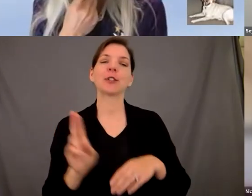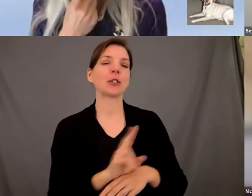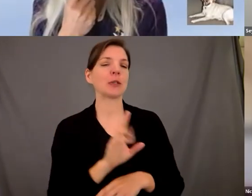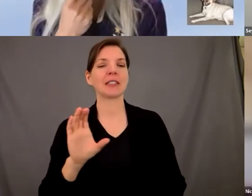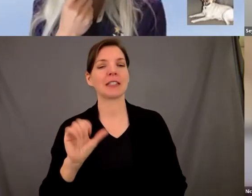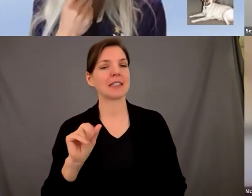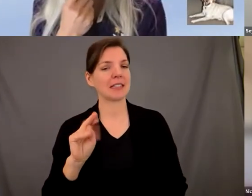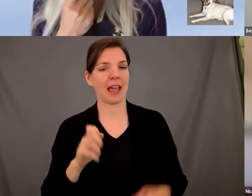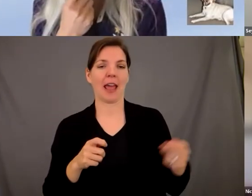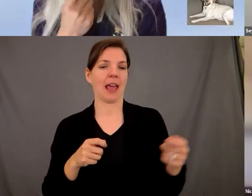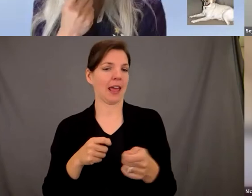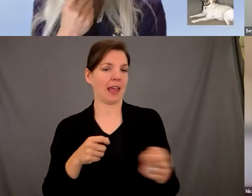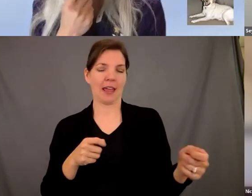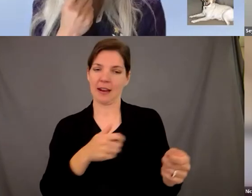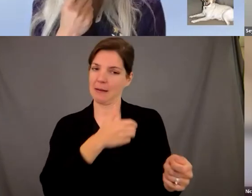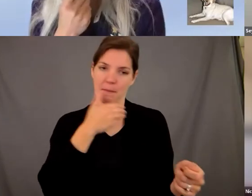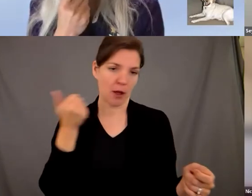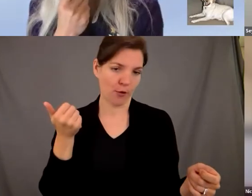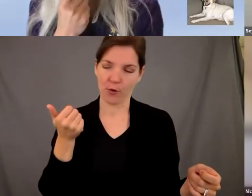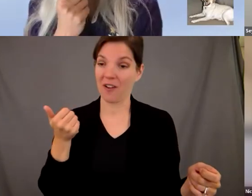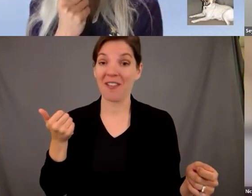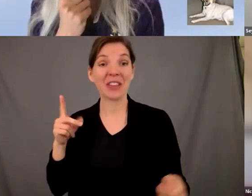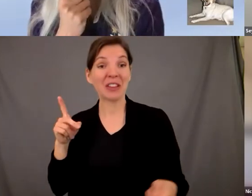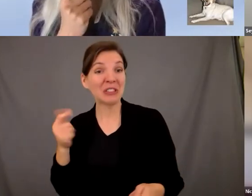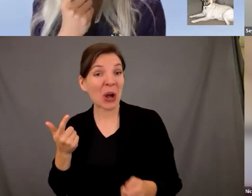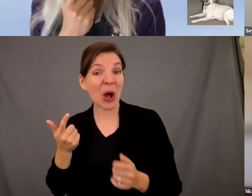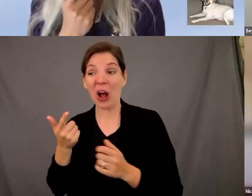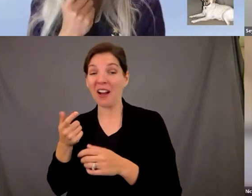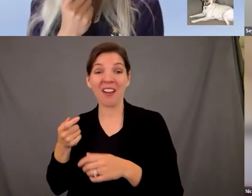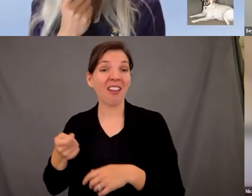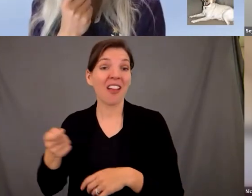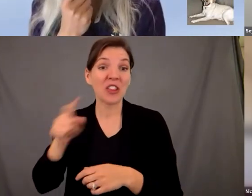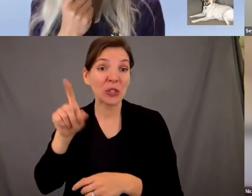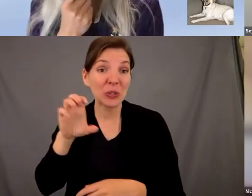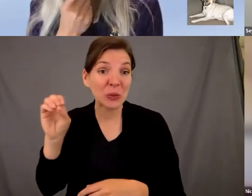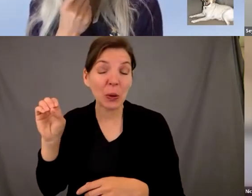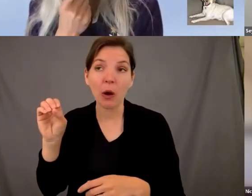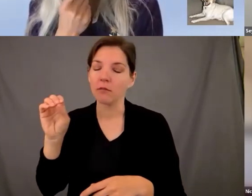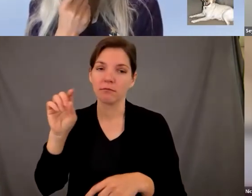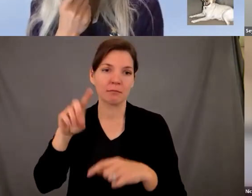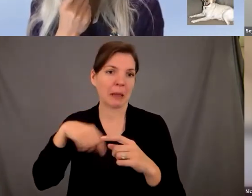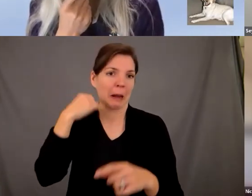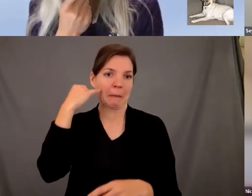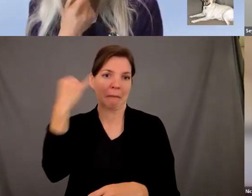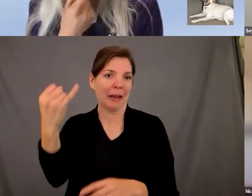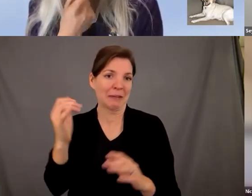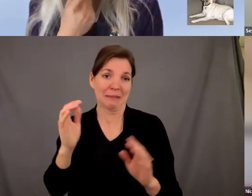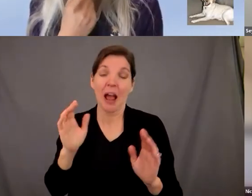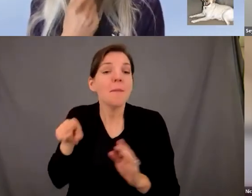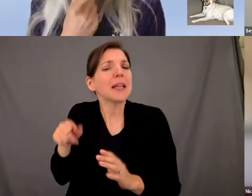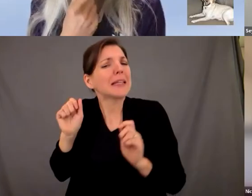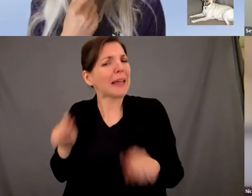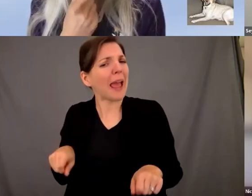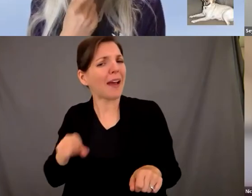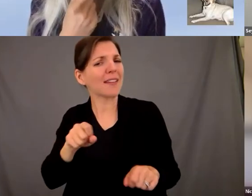distraction major distraction crisis i mean i just can't imagine bringing kaplan to a zoo not because he's not capable it's because